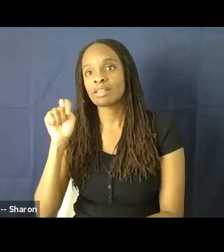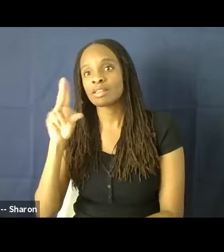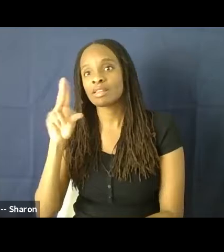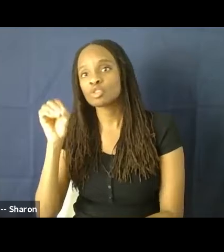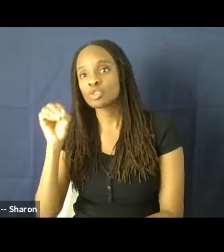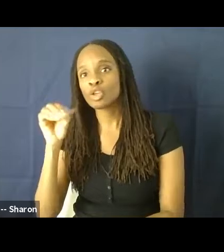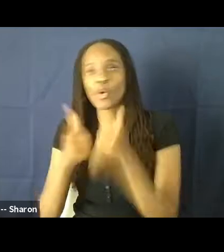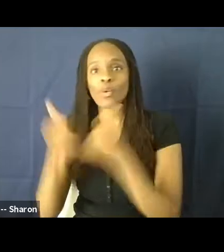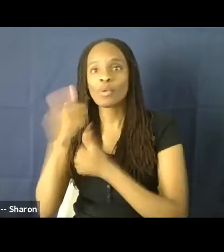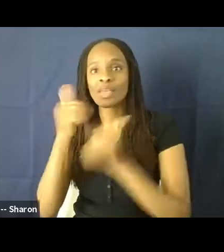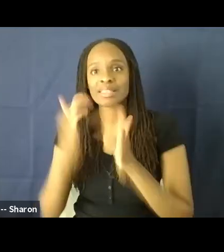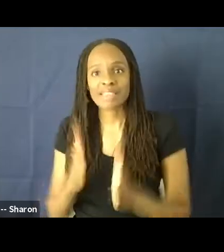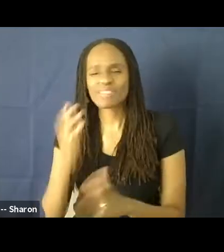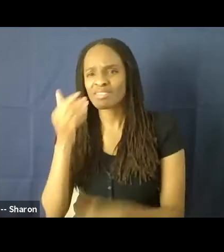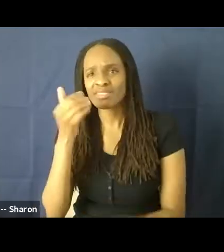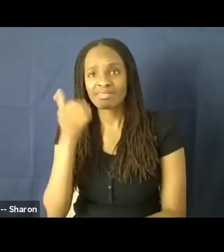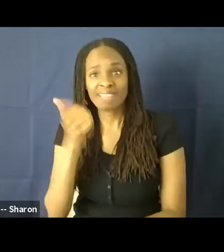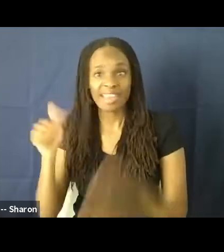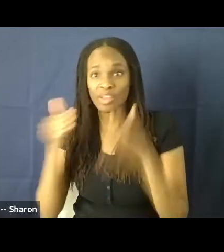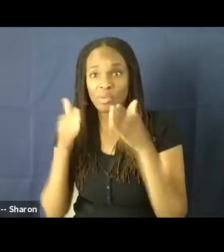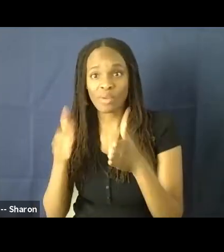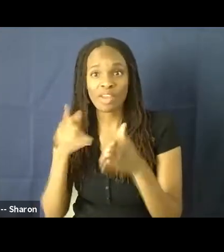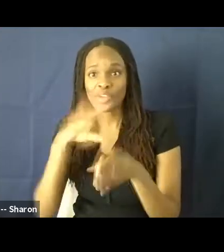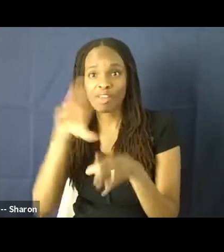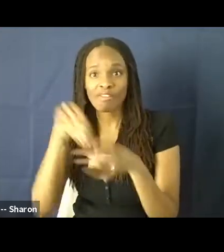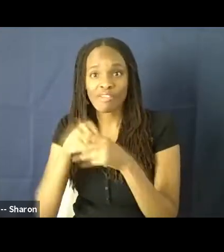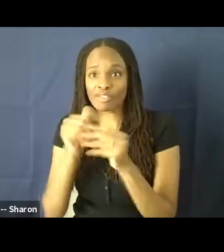any capacity in which you are in the entertainment industry.